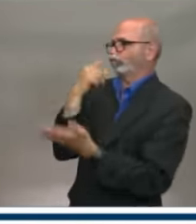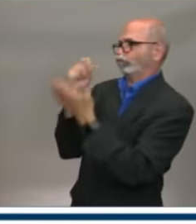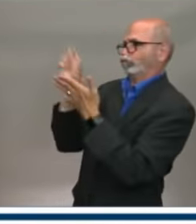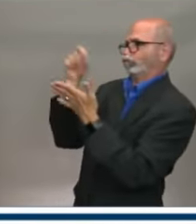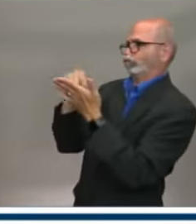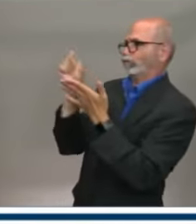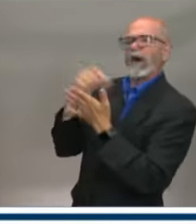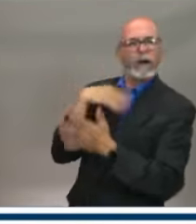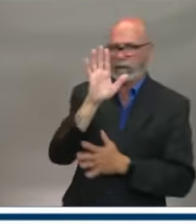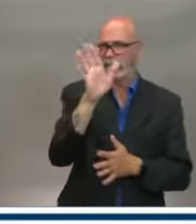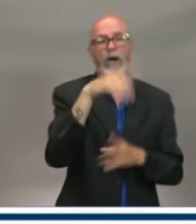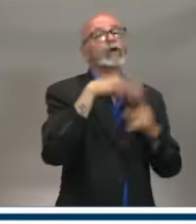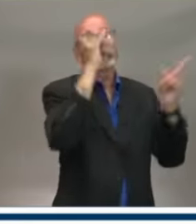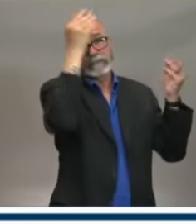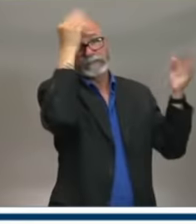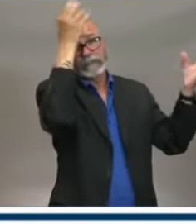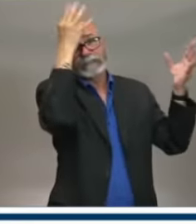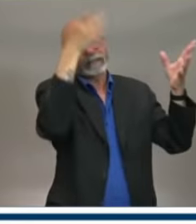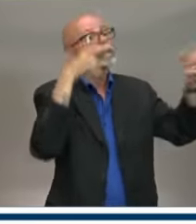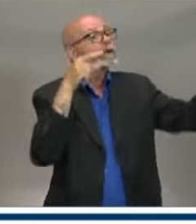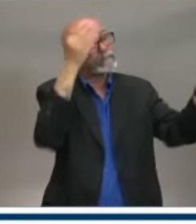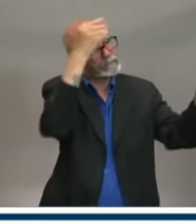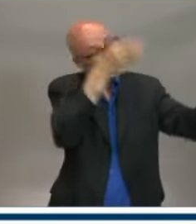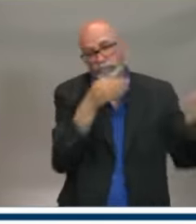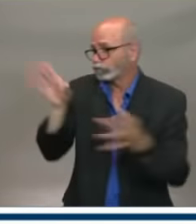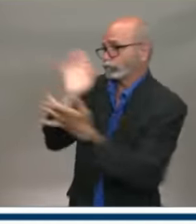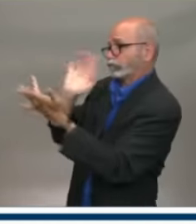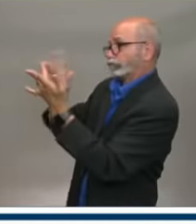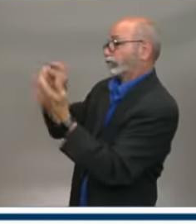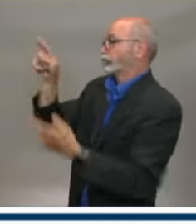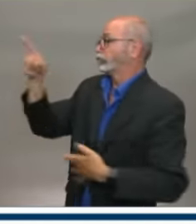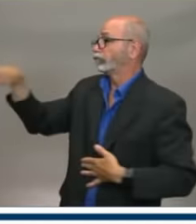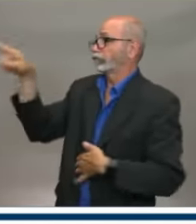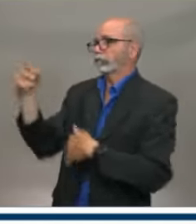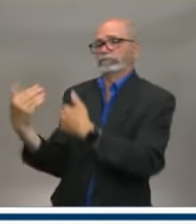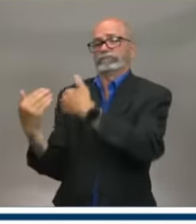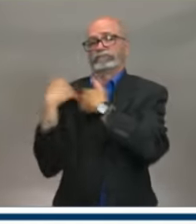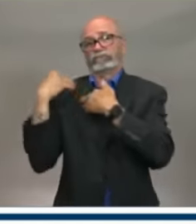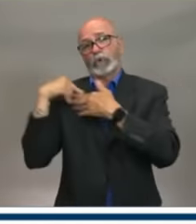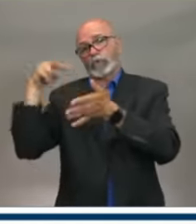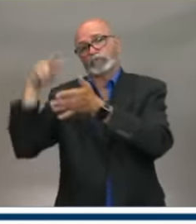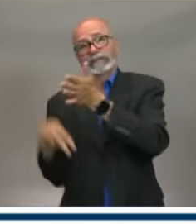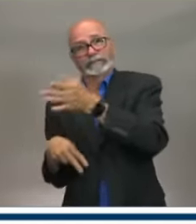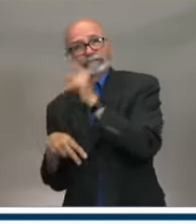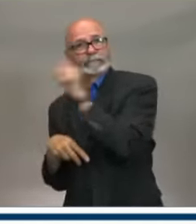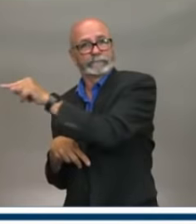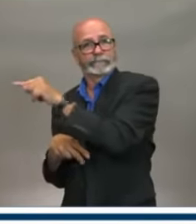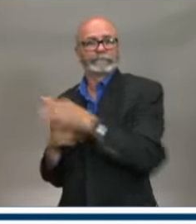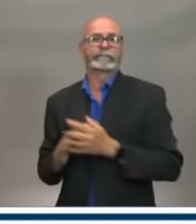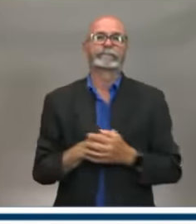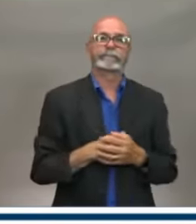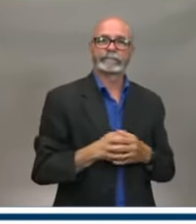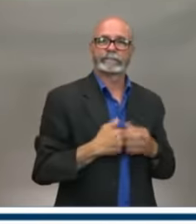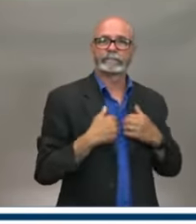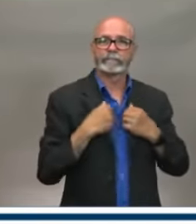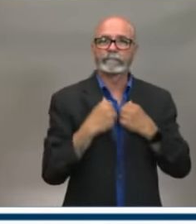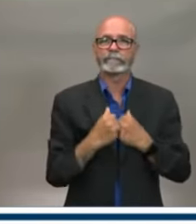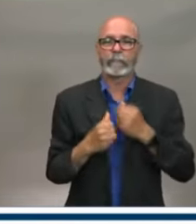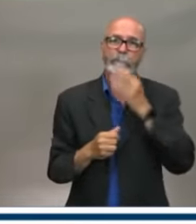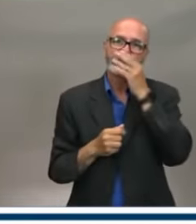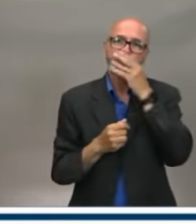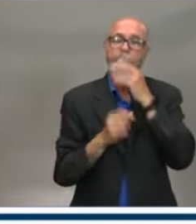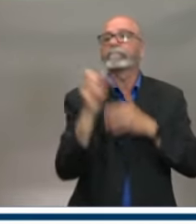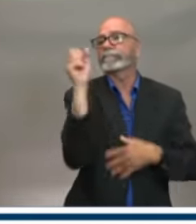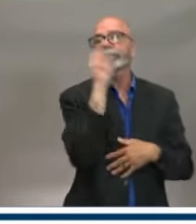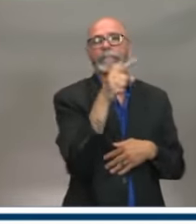and ultimately individual businesses, to provide clarity to consumers and the public. Tim, do you have a follow-up? Yeah, I